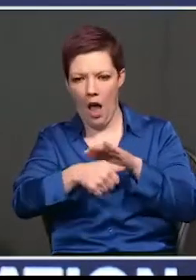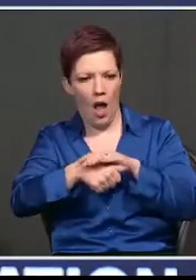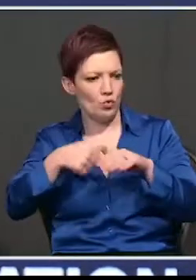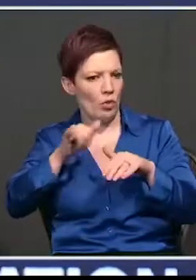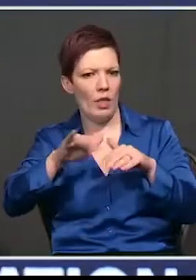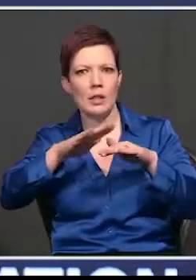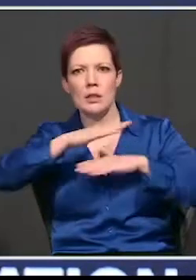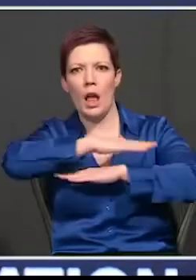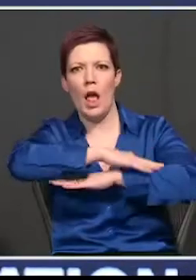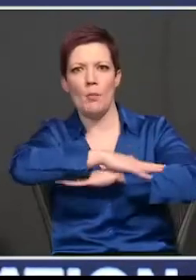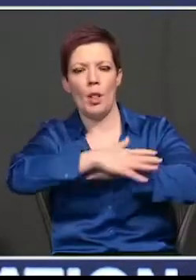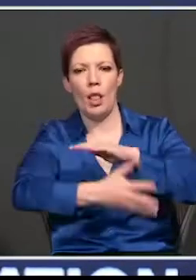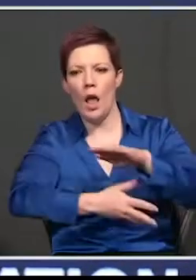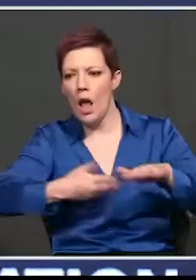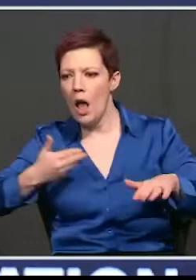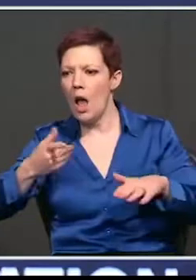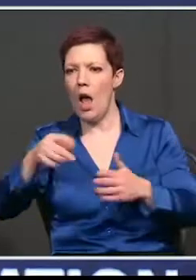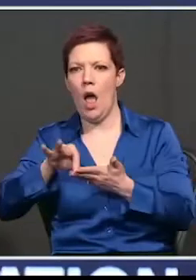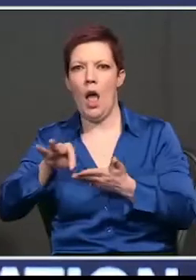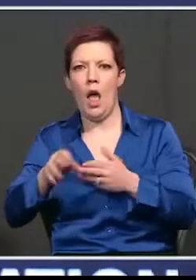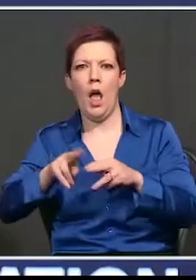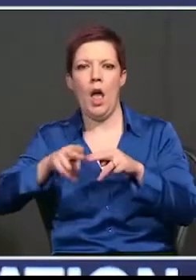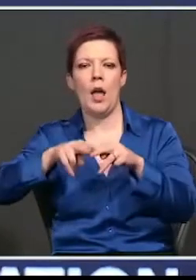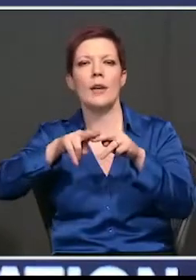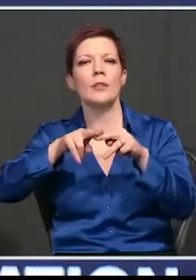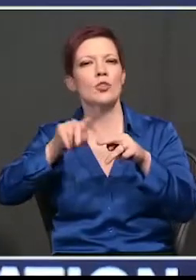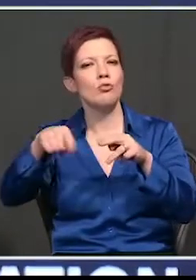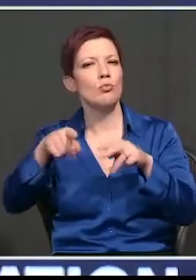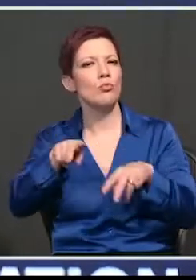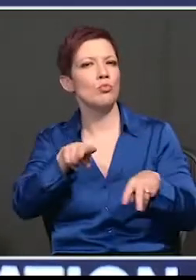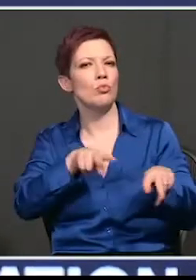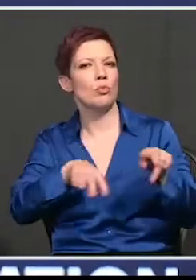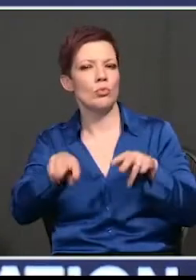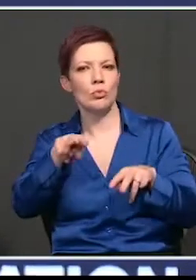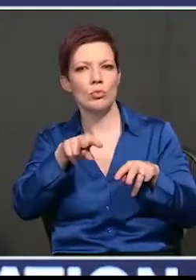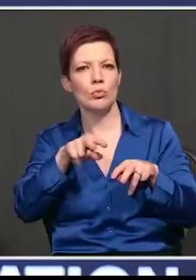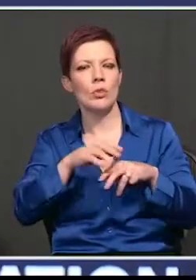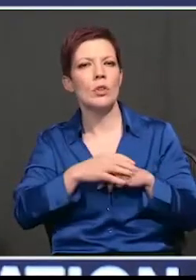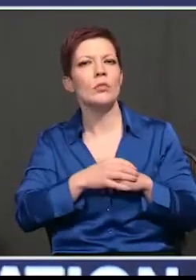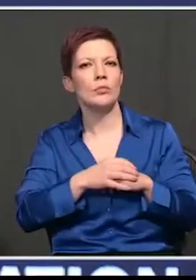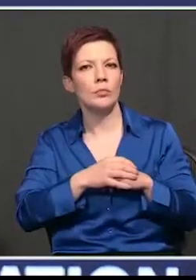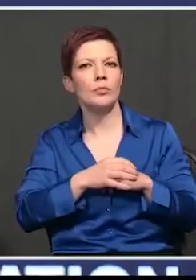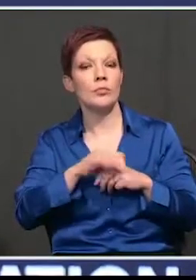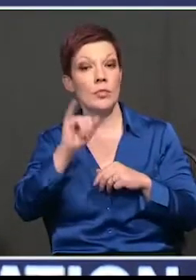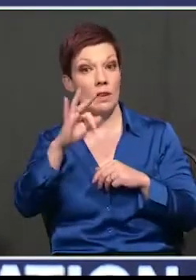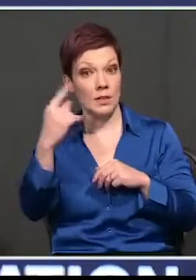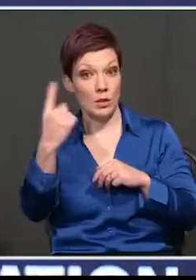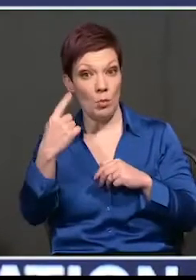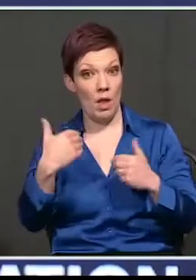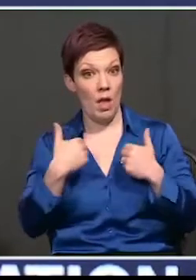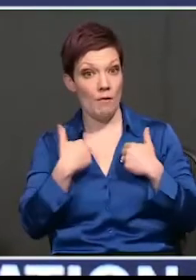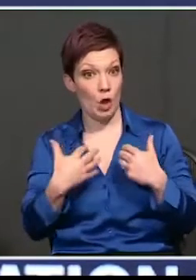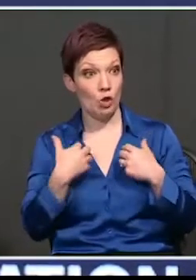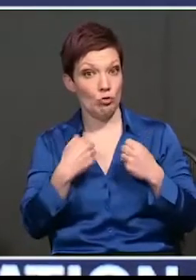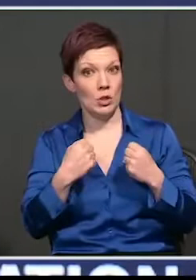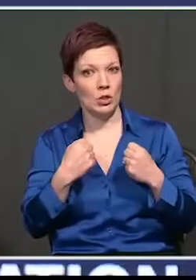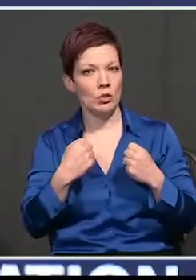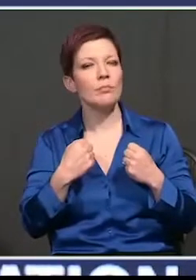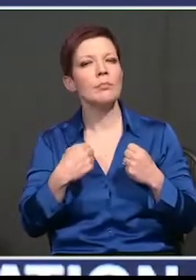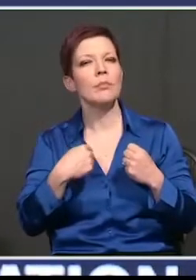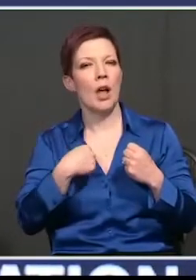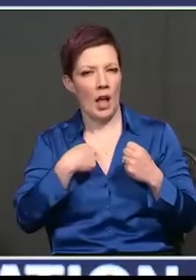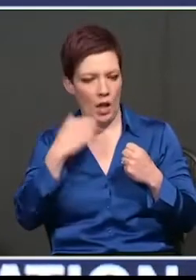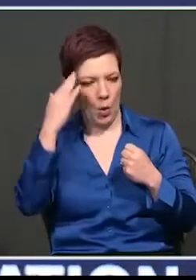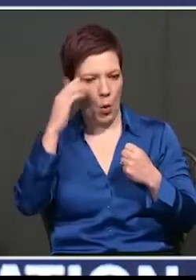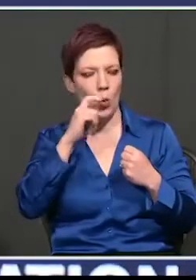with all of the terrible things you saw, all you have to do is take a look. And if somebody has the courage, I know who the next administration